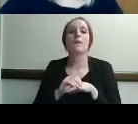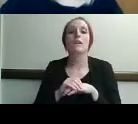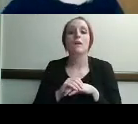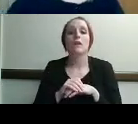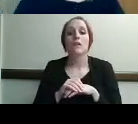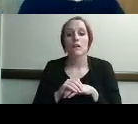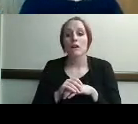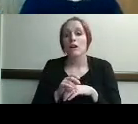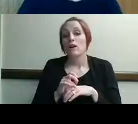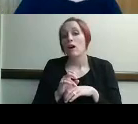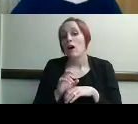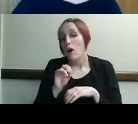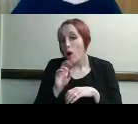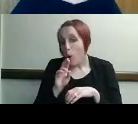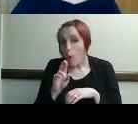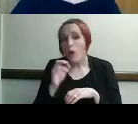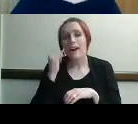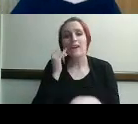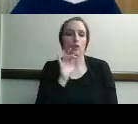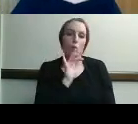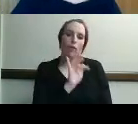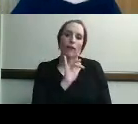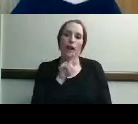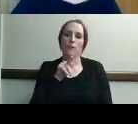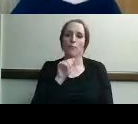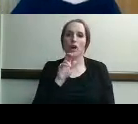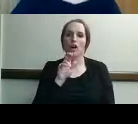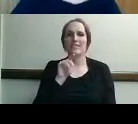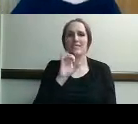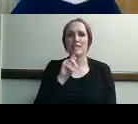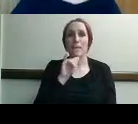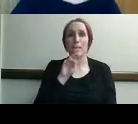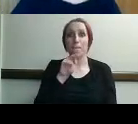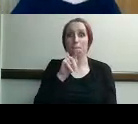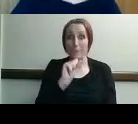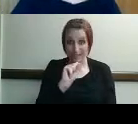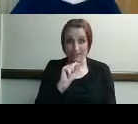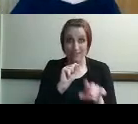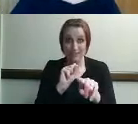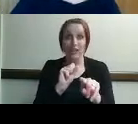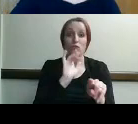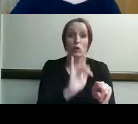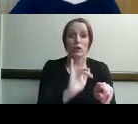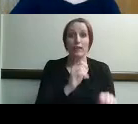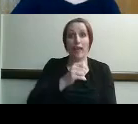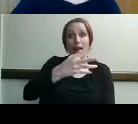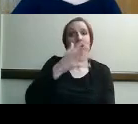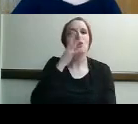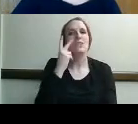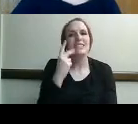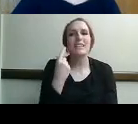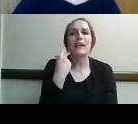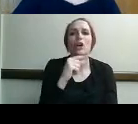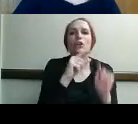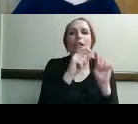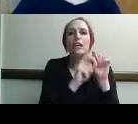an option to do kind of a yes or no check following your name and then visually you'll